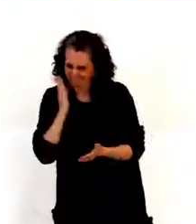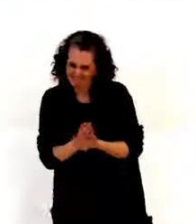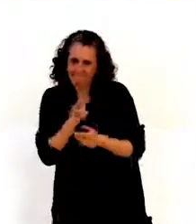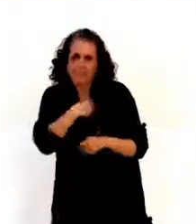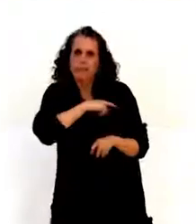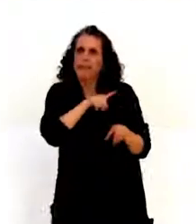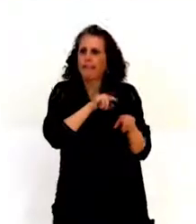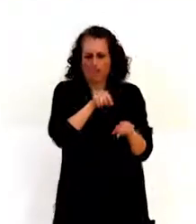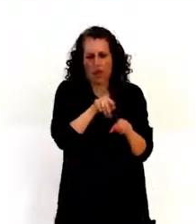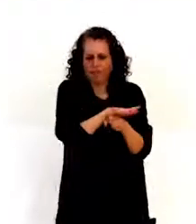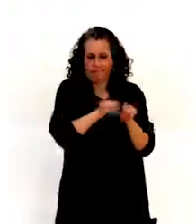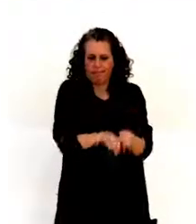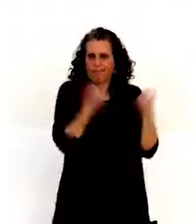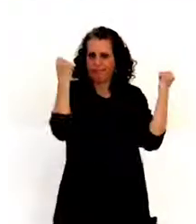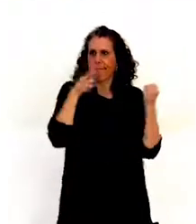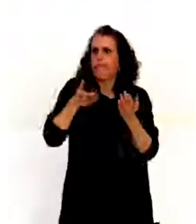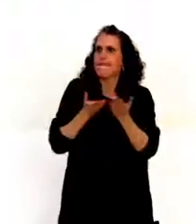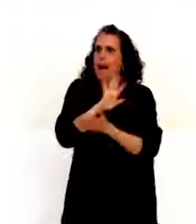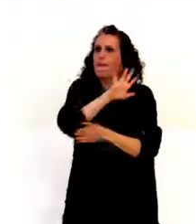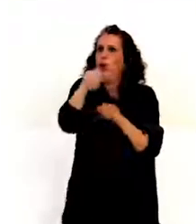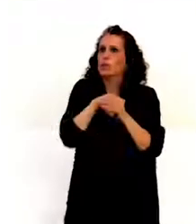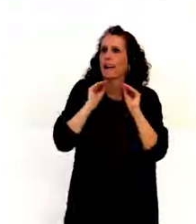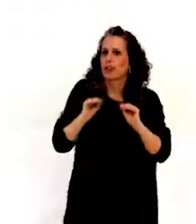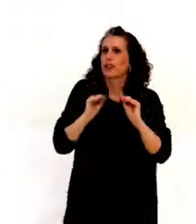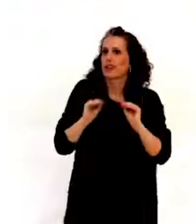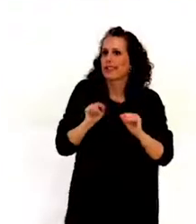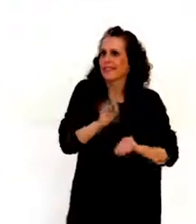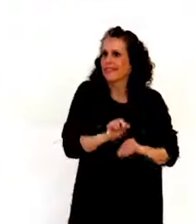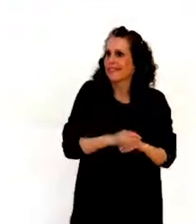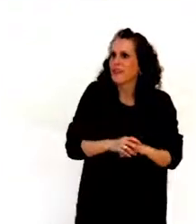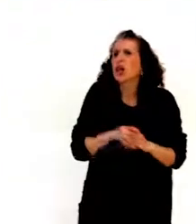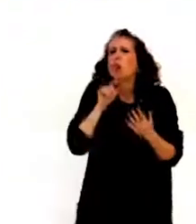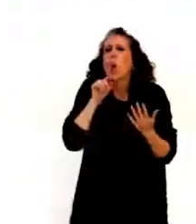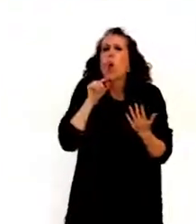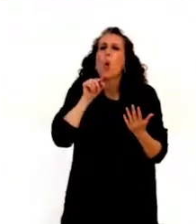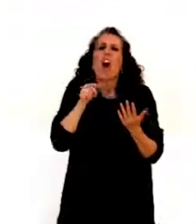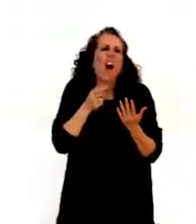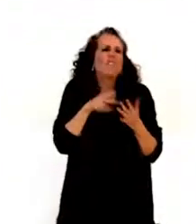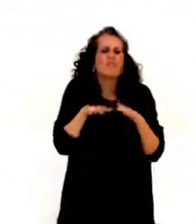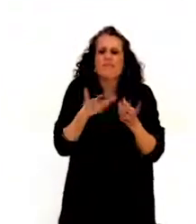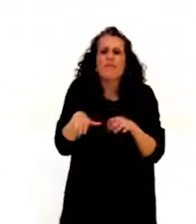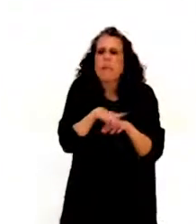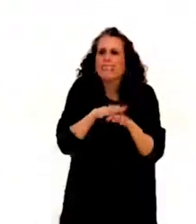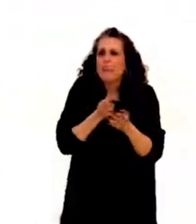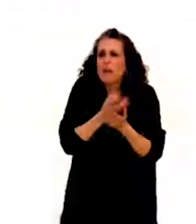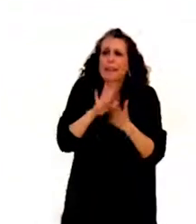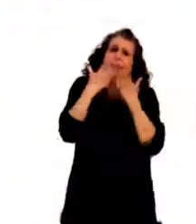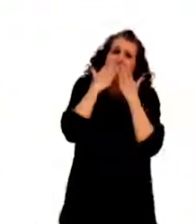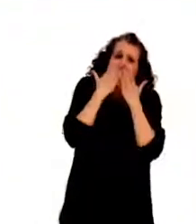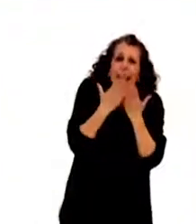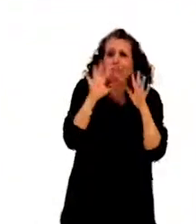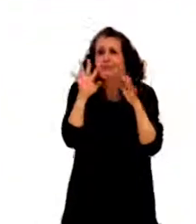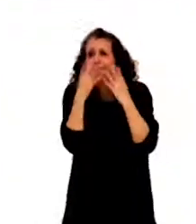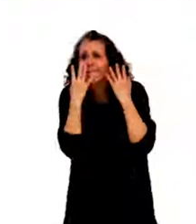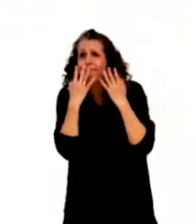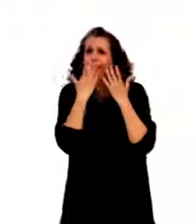24 right to inclusive education. So, these are some of the basic information. Thank you very much for your time and attention